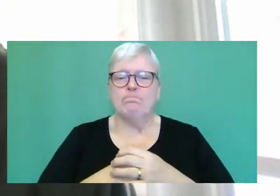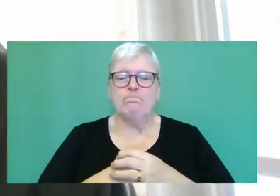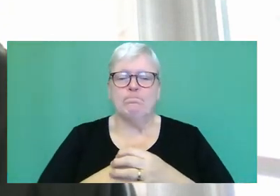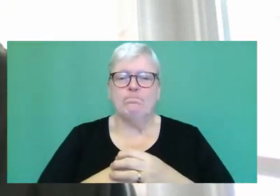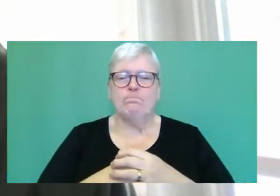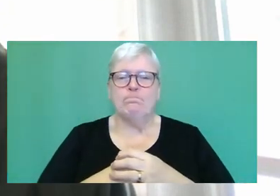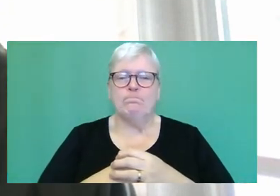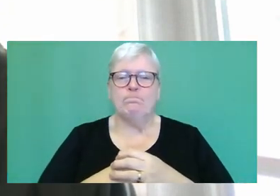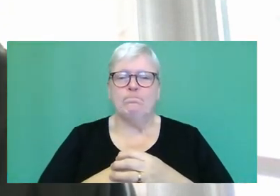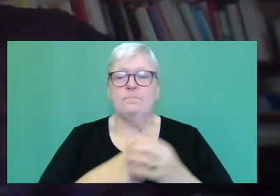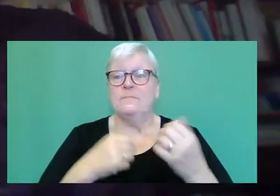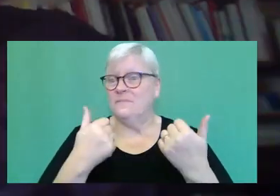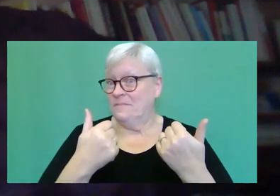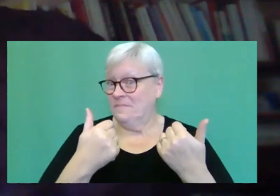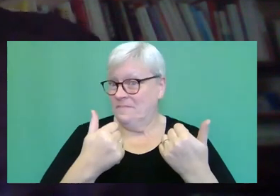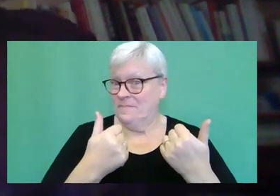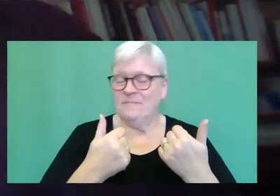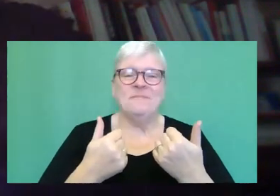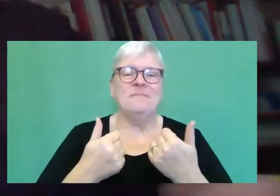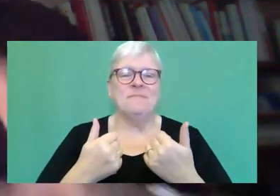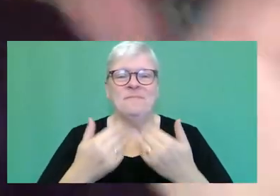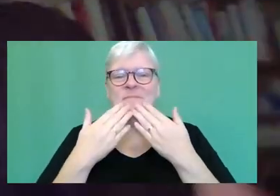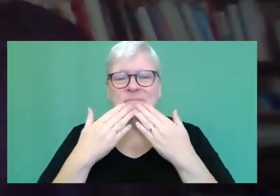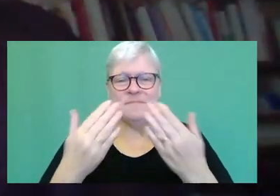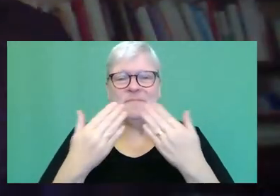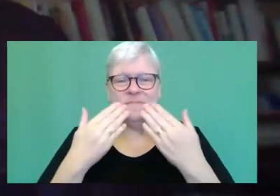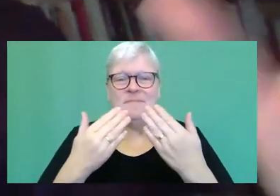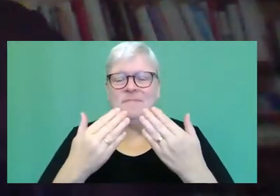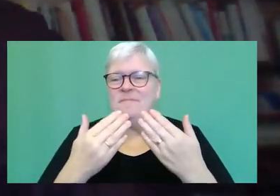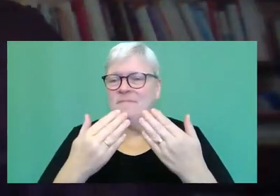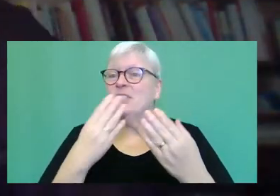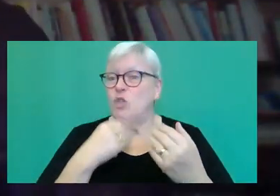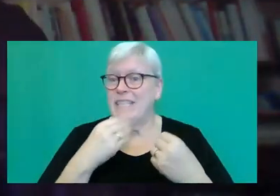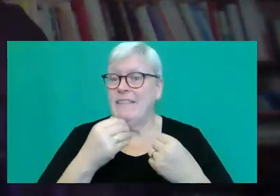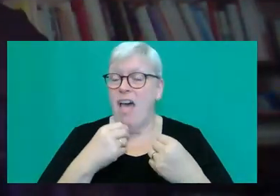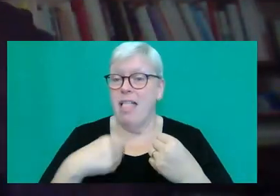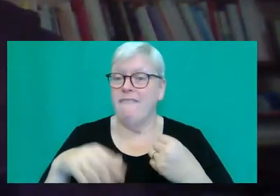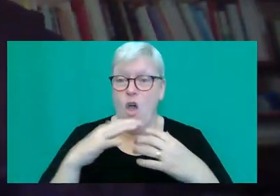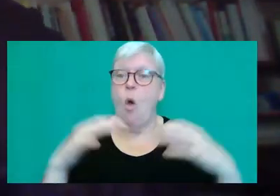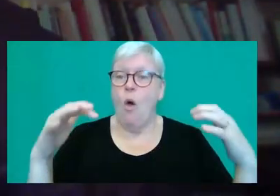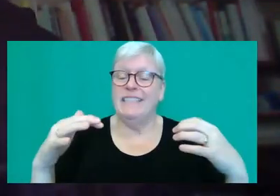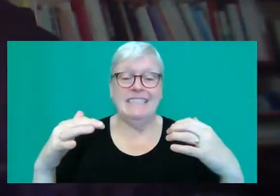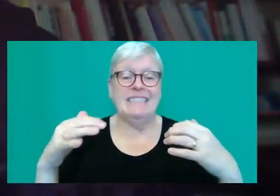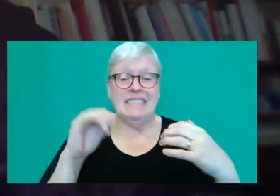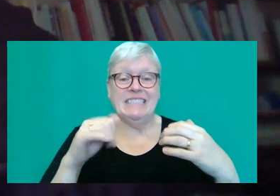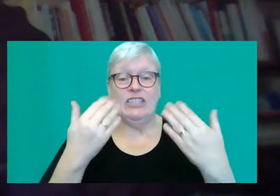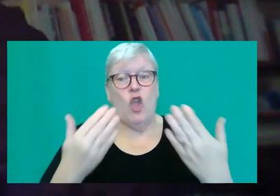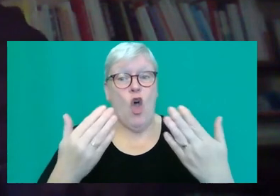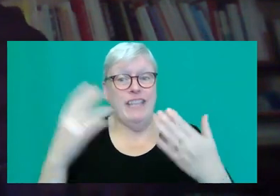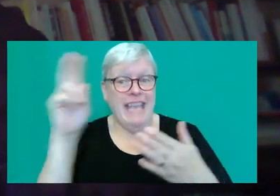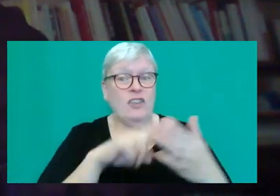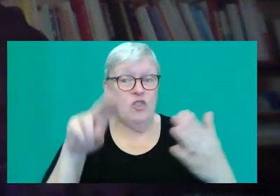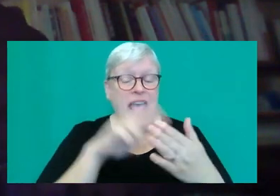Okay, great. Thanks. I think that's very useful as well for audiences who haven't yet read the book to have that